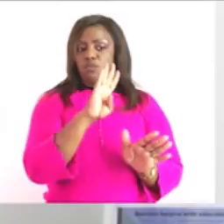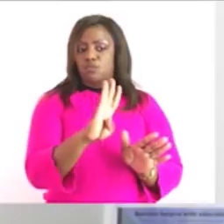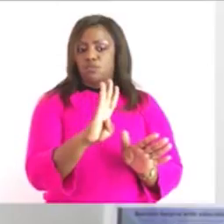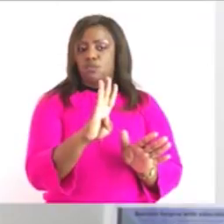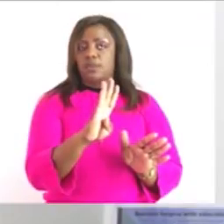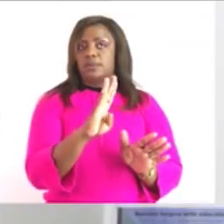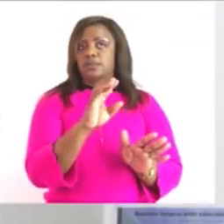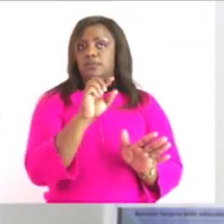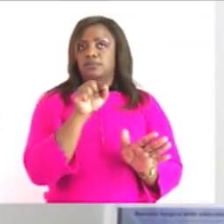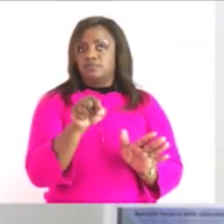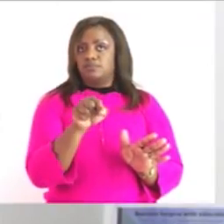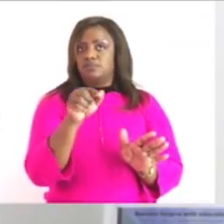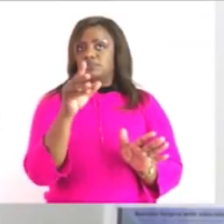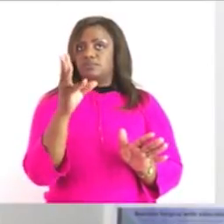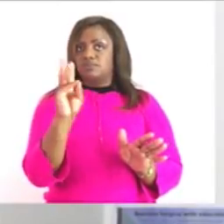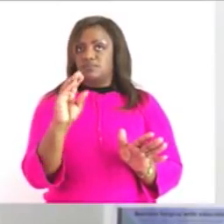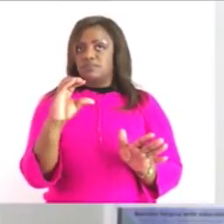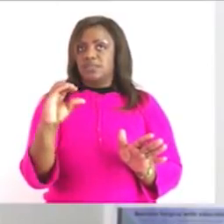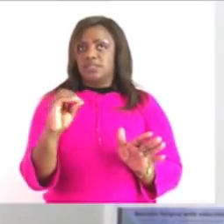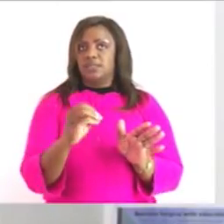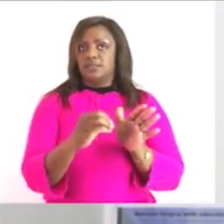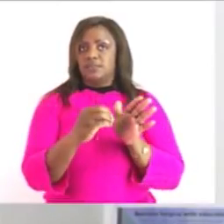14.6 centimeter